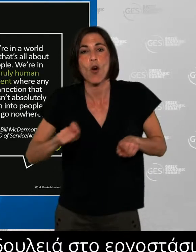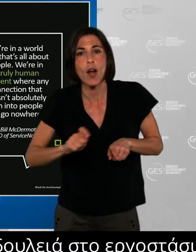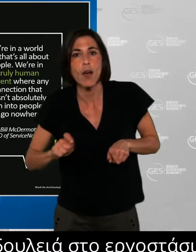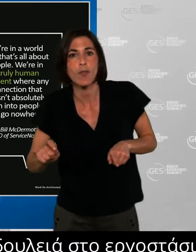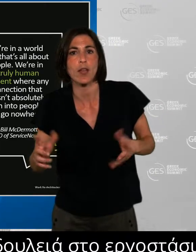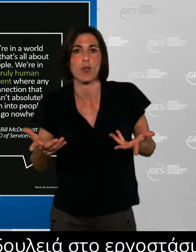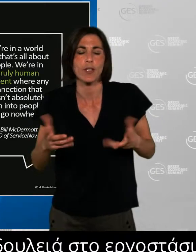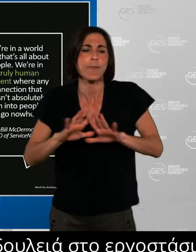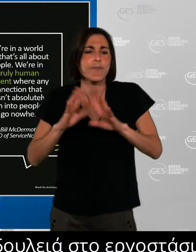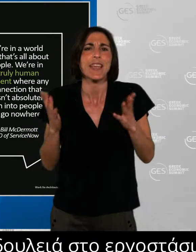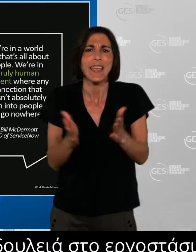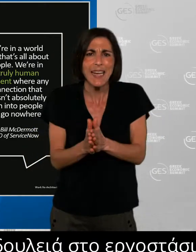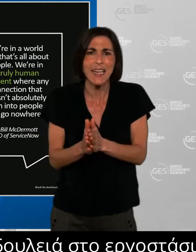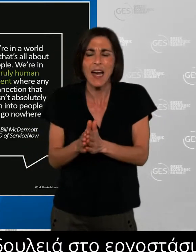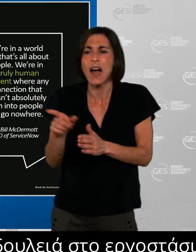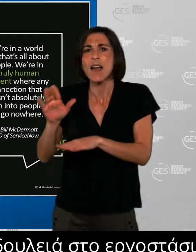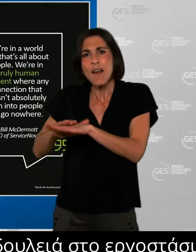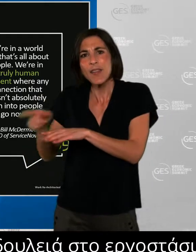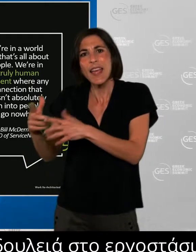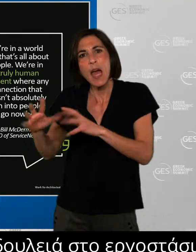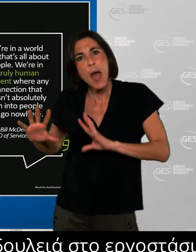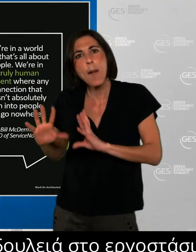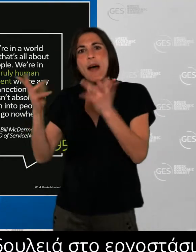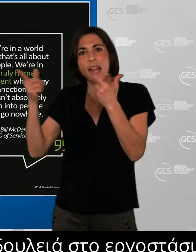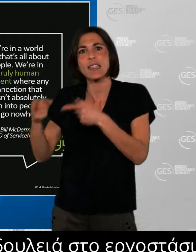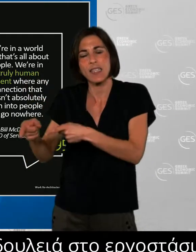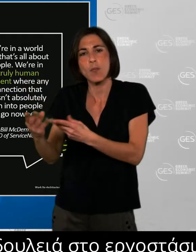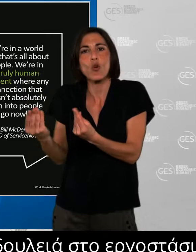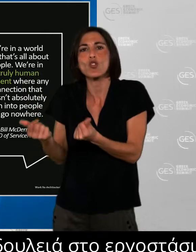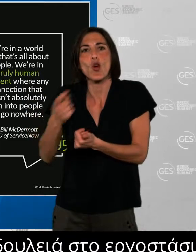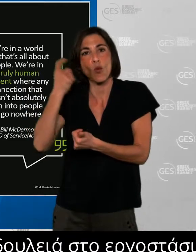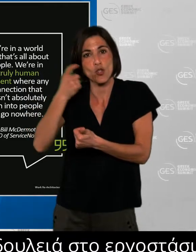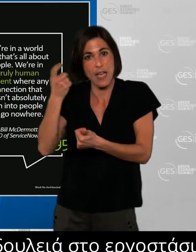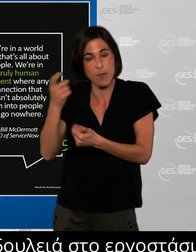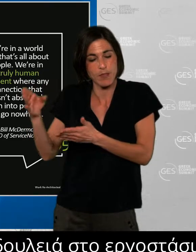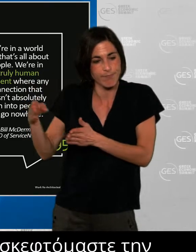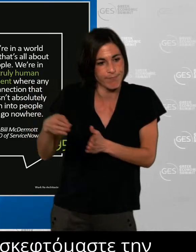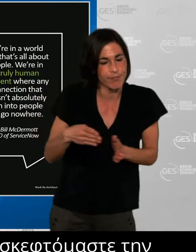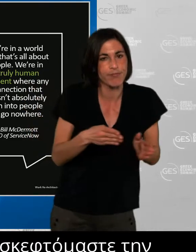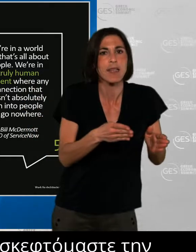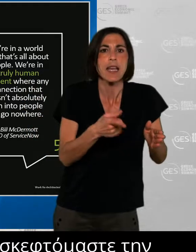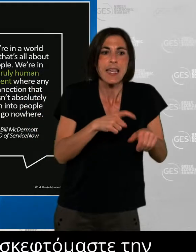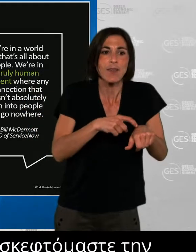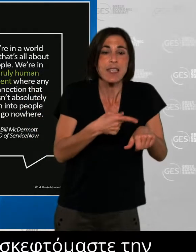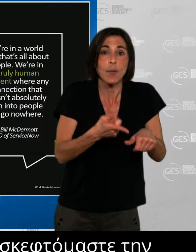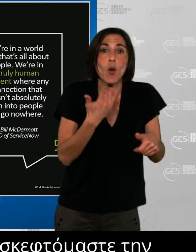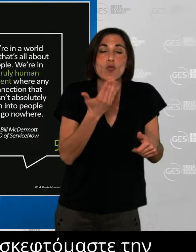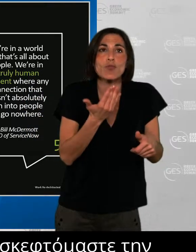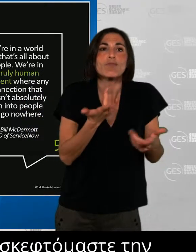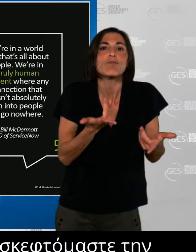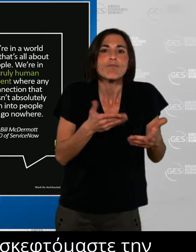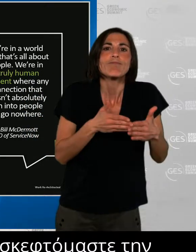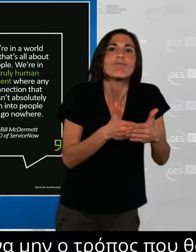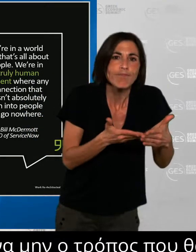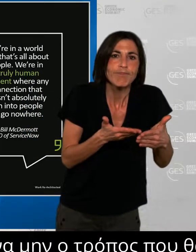automation in a way that quite possibly might not be the way we need to move forward. The Economist spoke a little bit